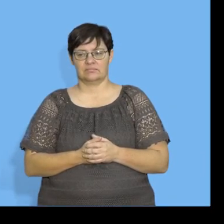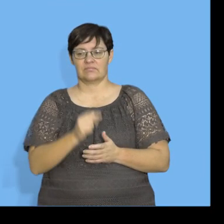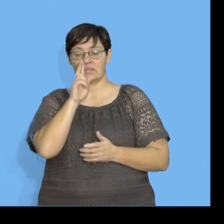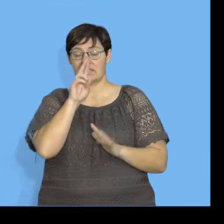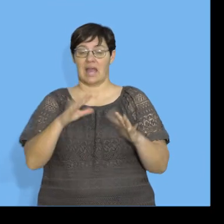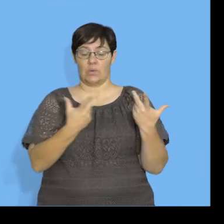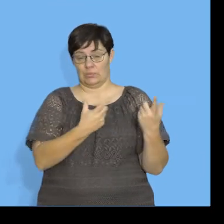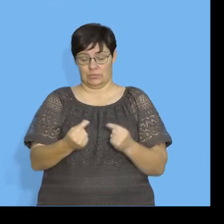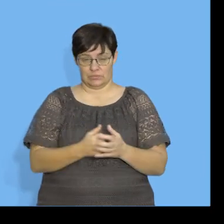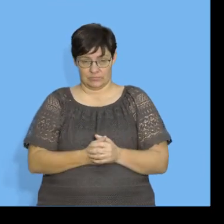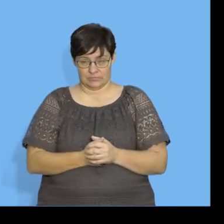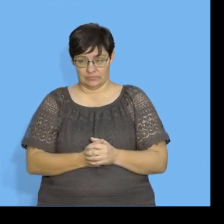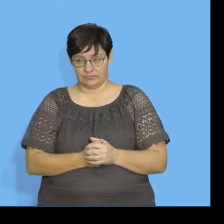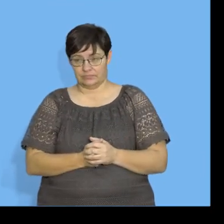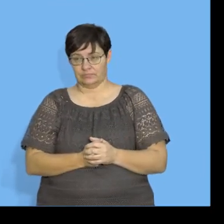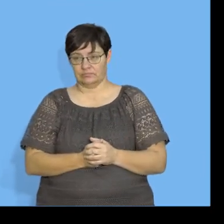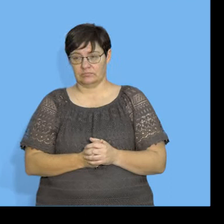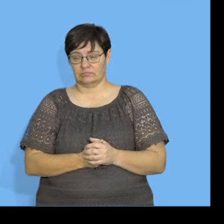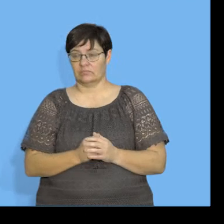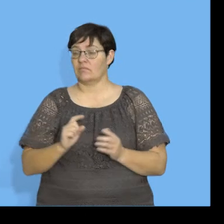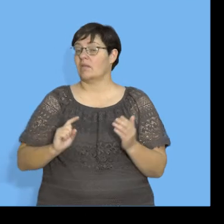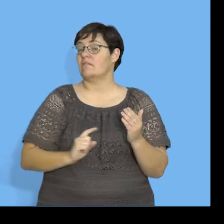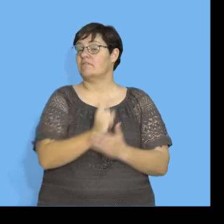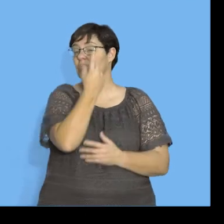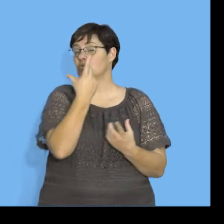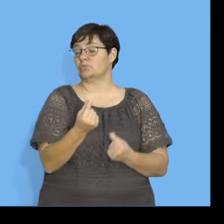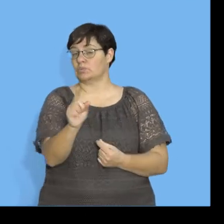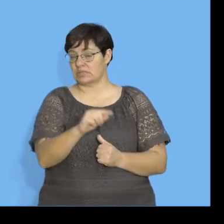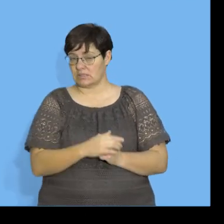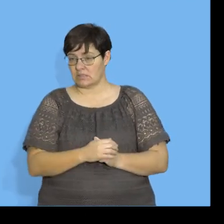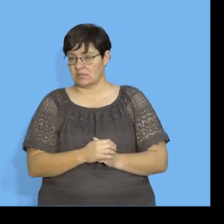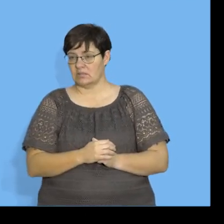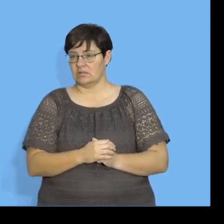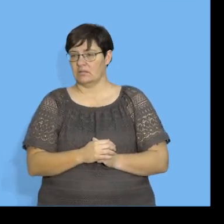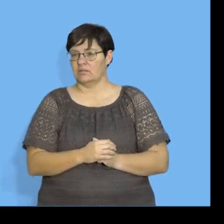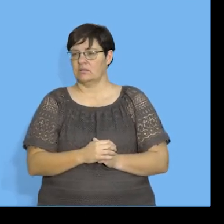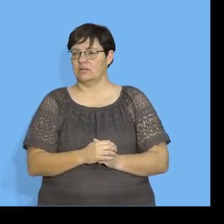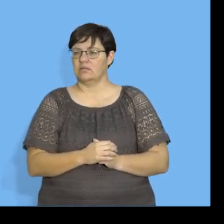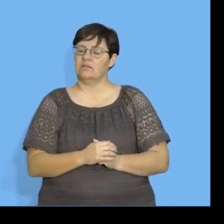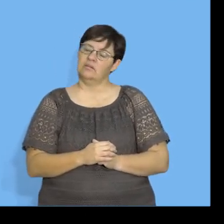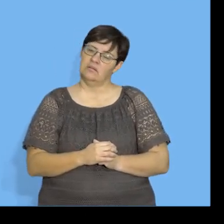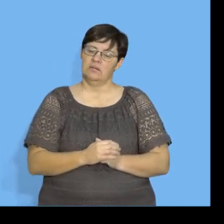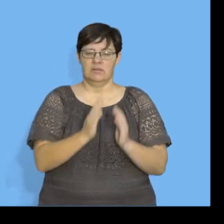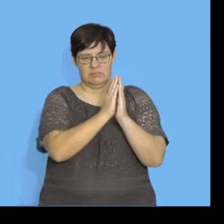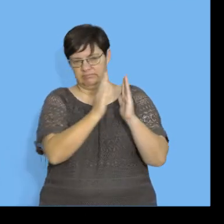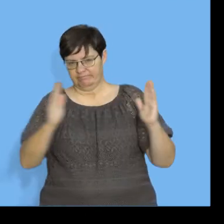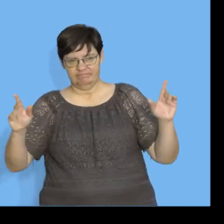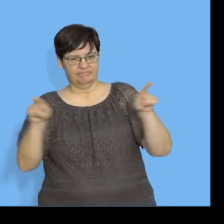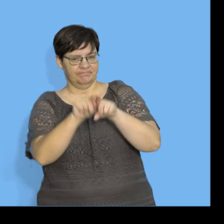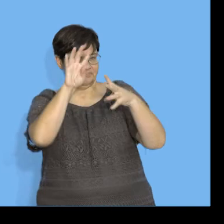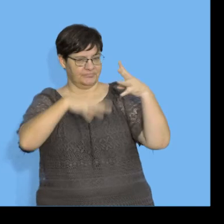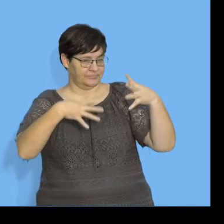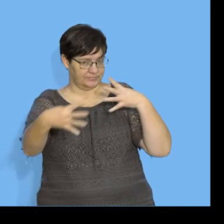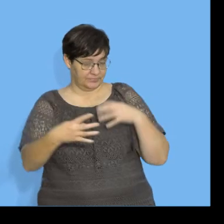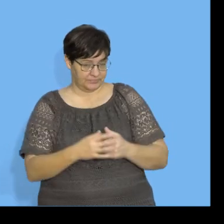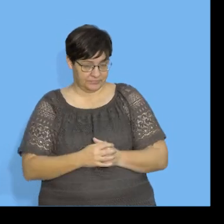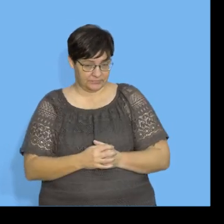So let's see how we do this. So firstly, what we have to do is to determine, so we're given that we're still using the same